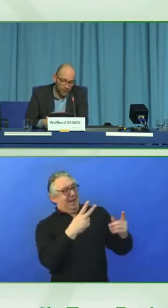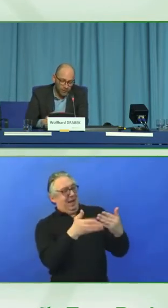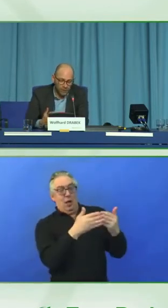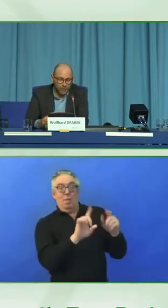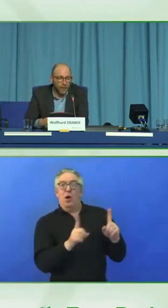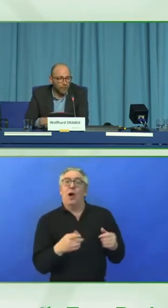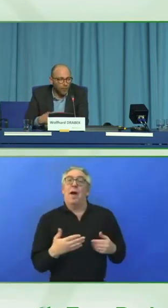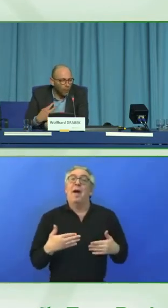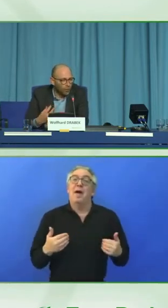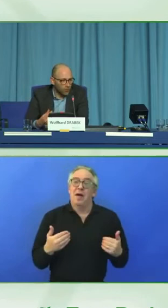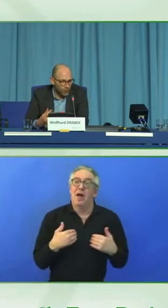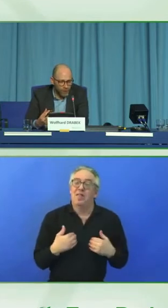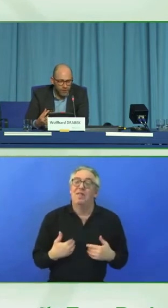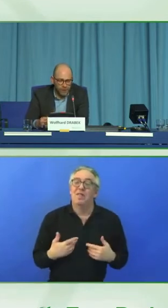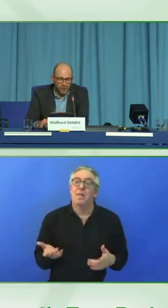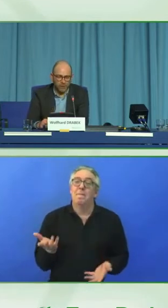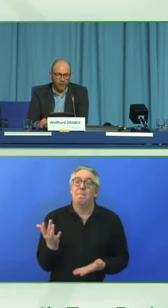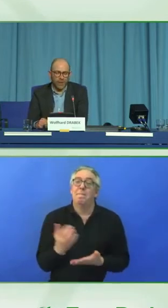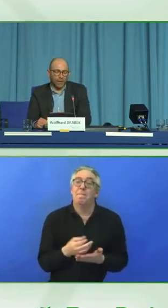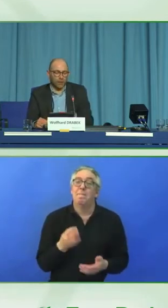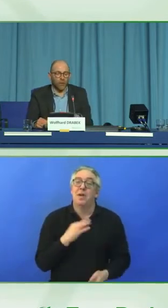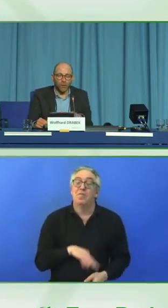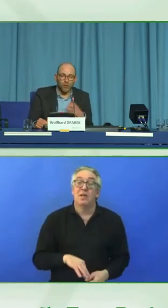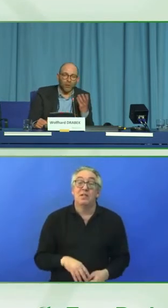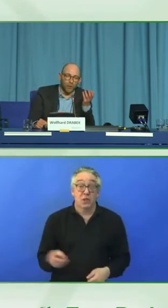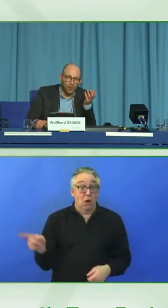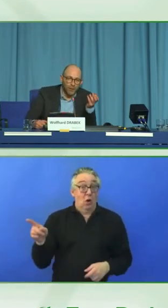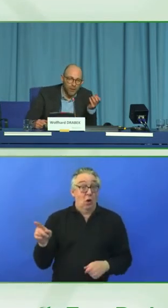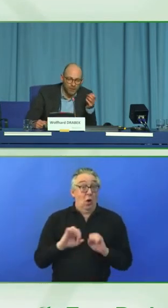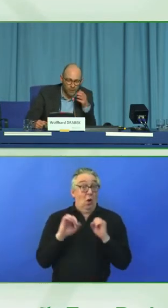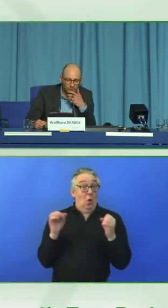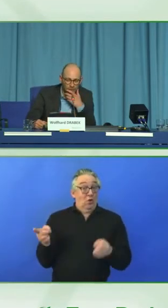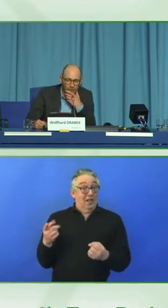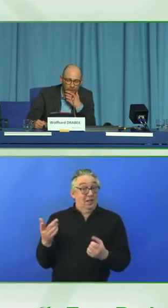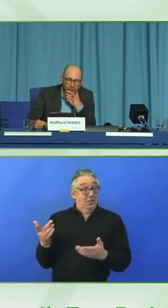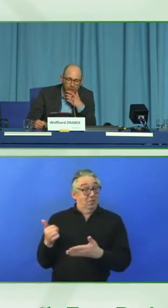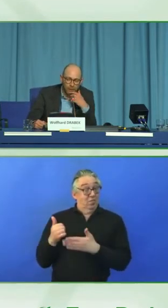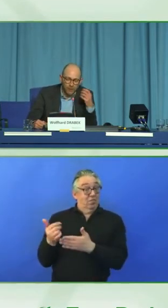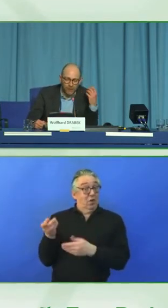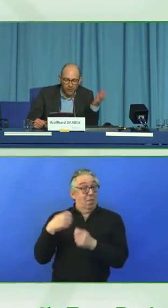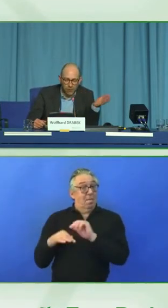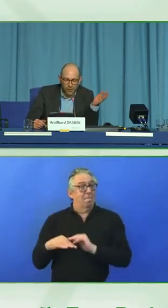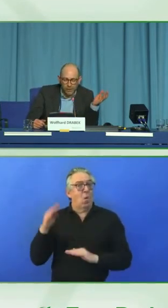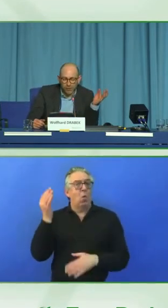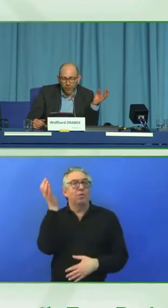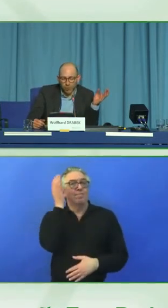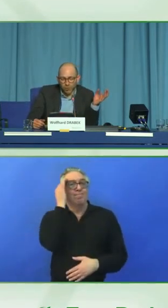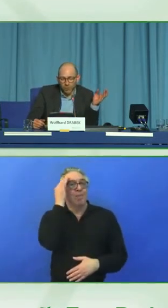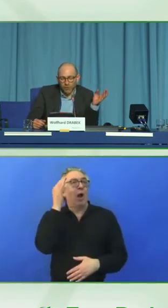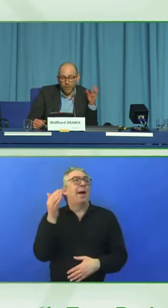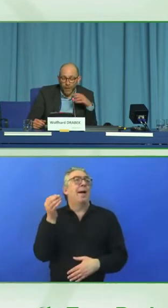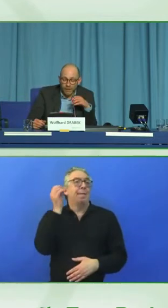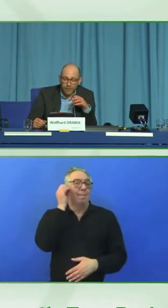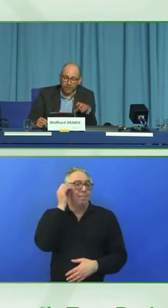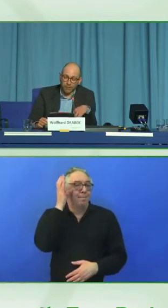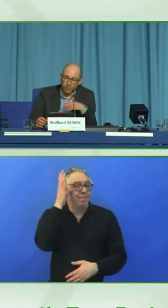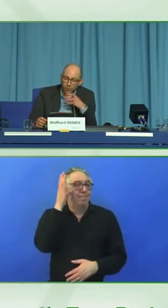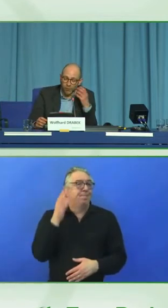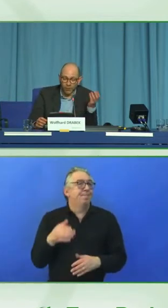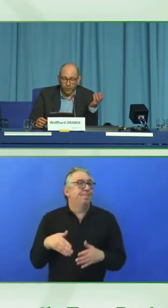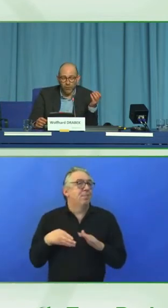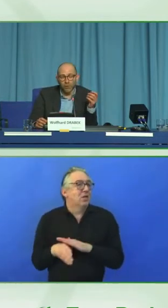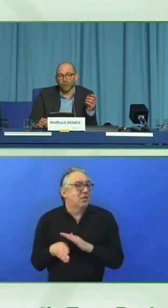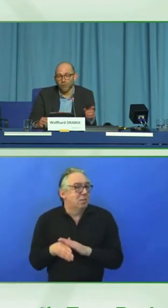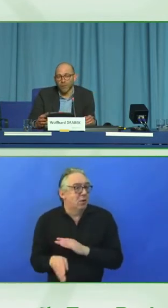organizations gain more awareness and knowledge on accessibility. This shall lead to a mindset